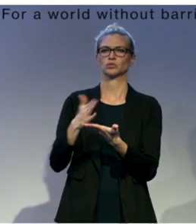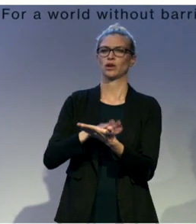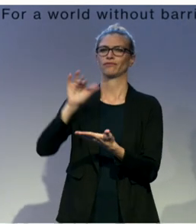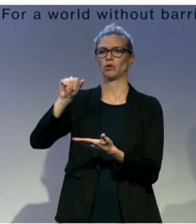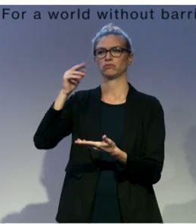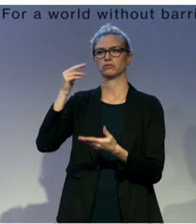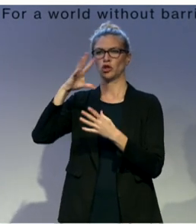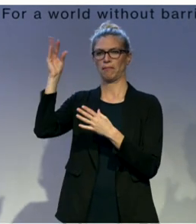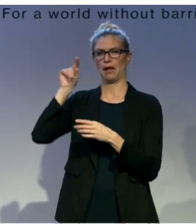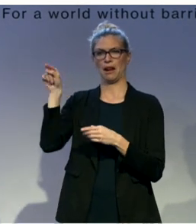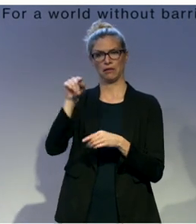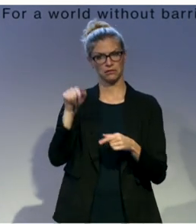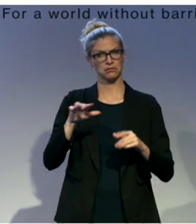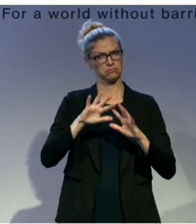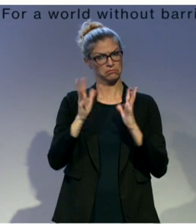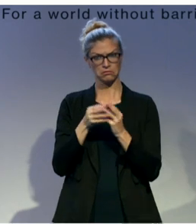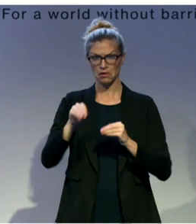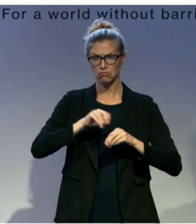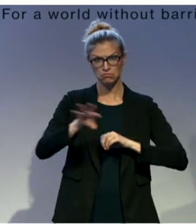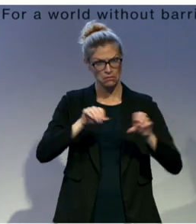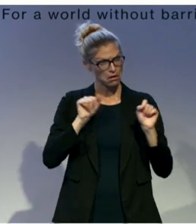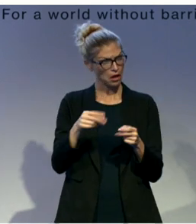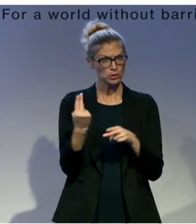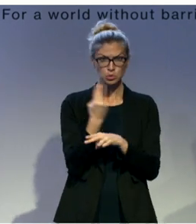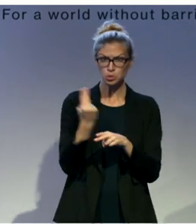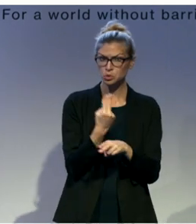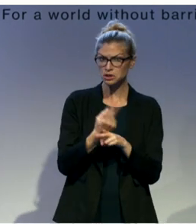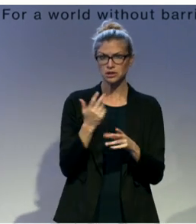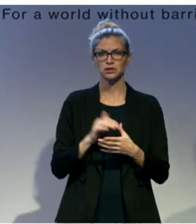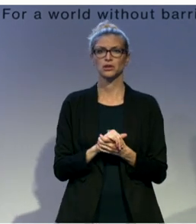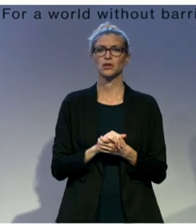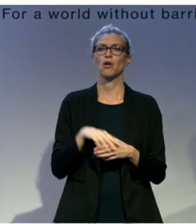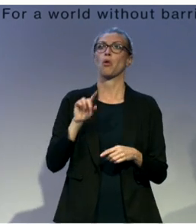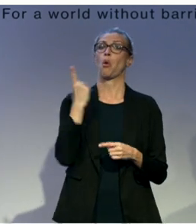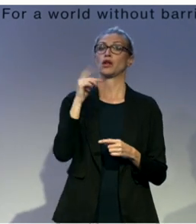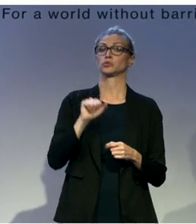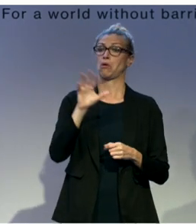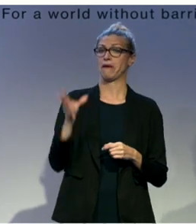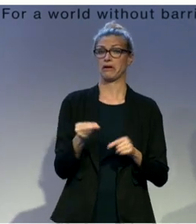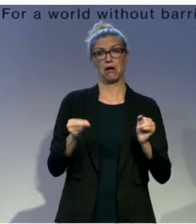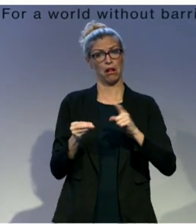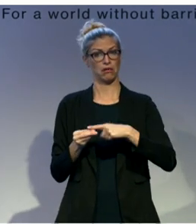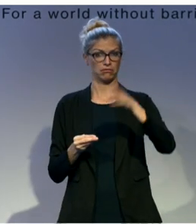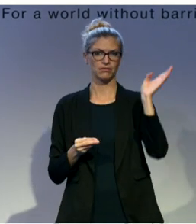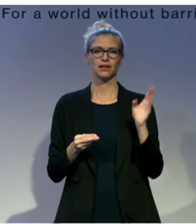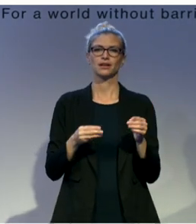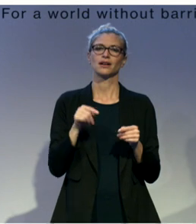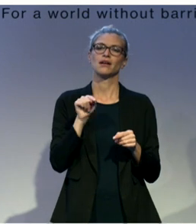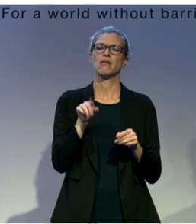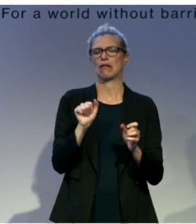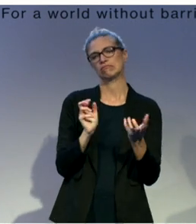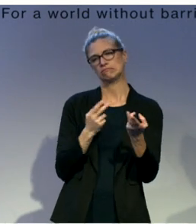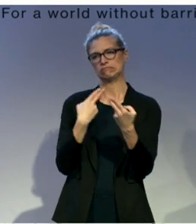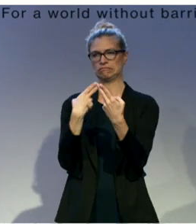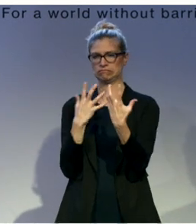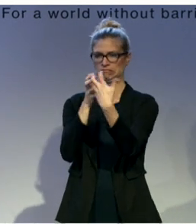service, so this will be available everywhere, not just for South Africa. We just need to endorse the content that, we need the